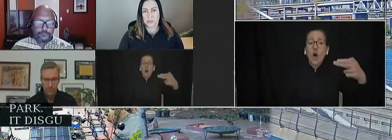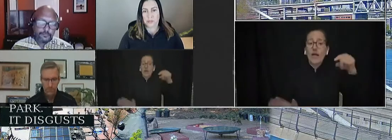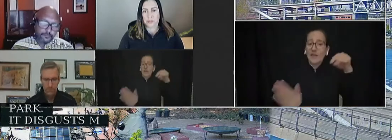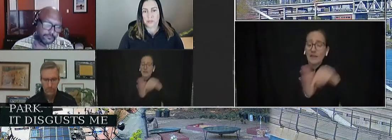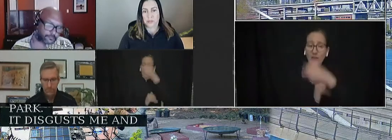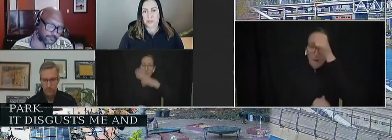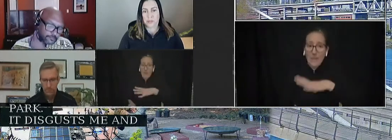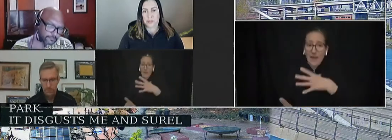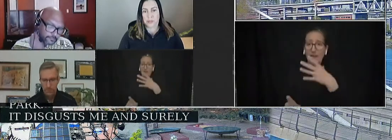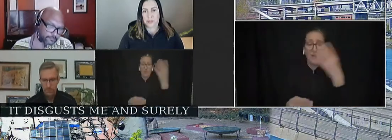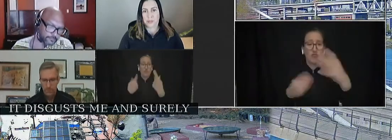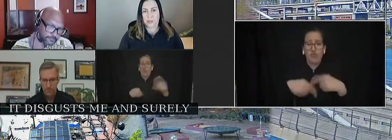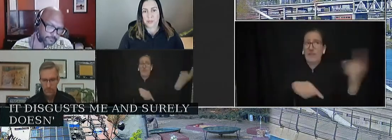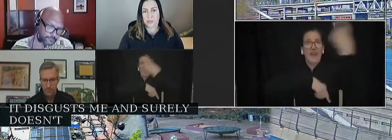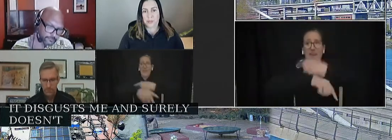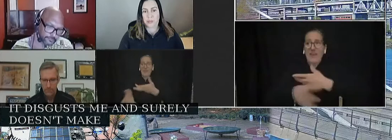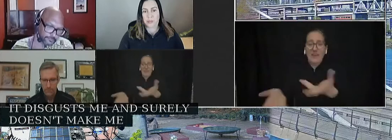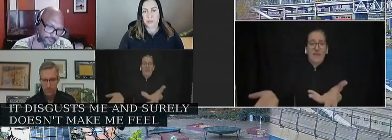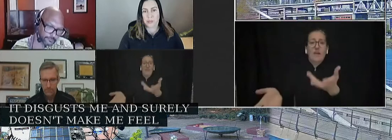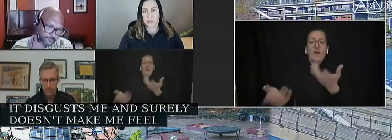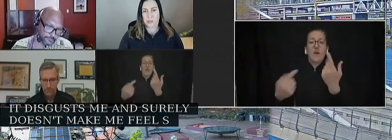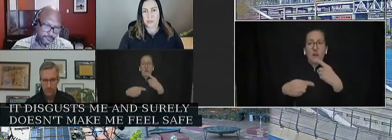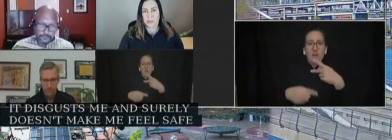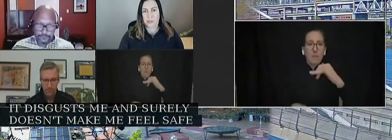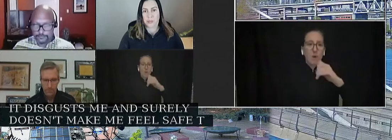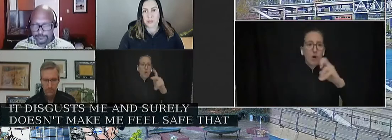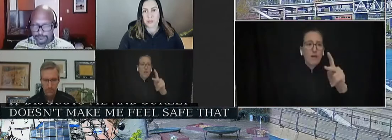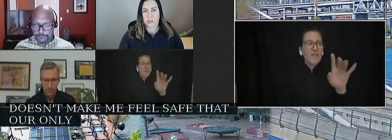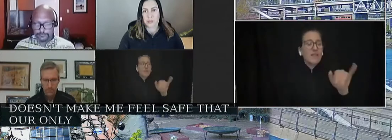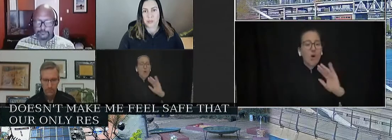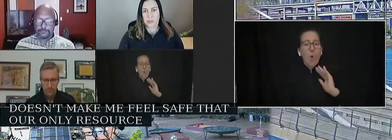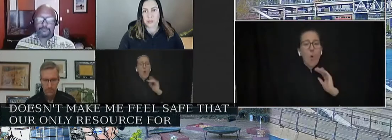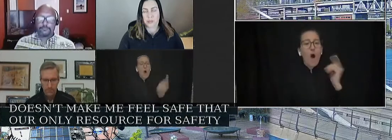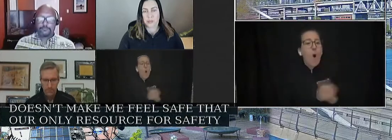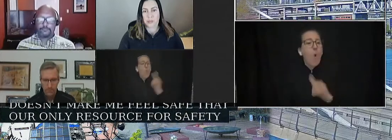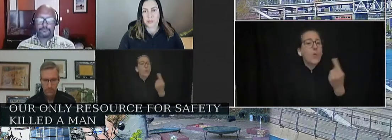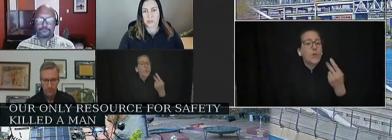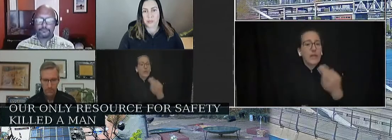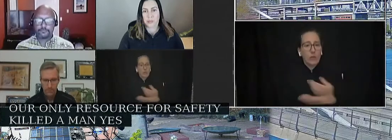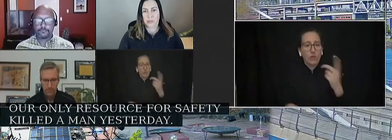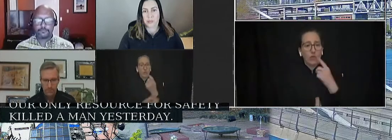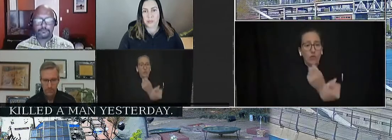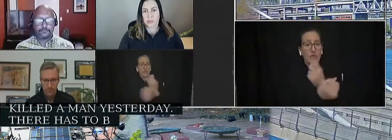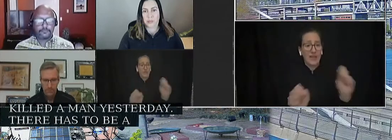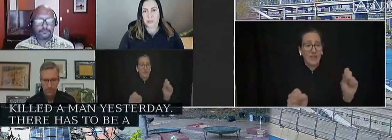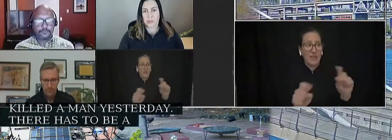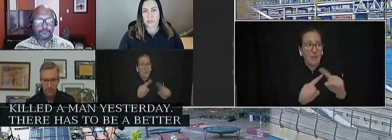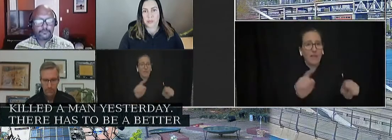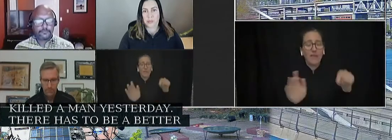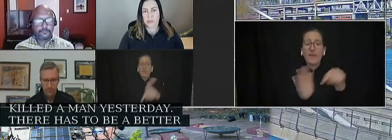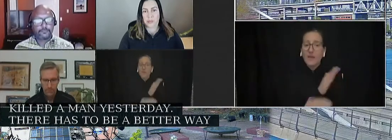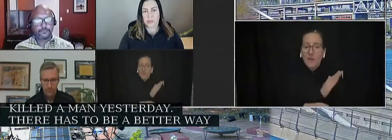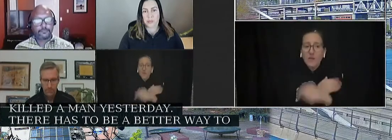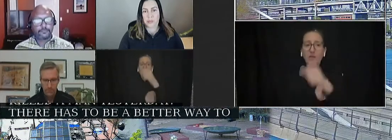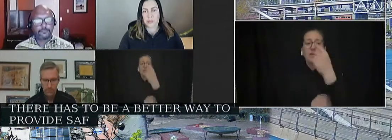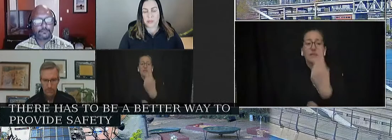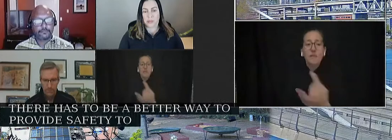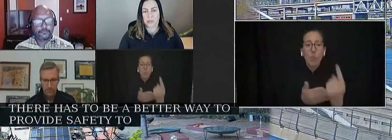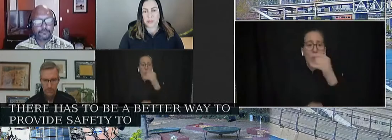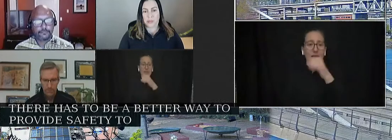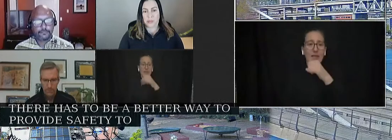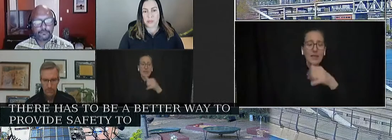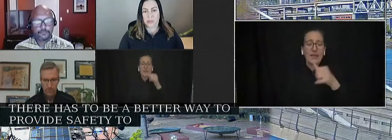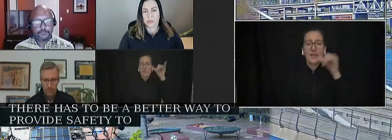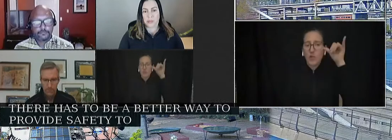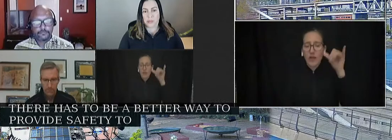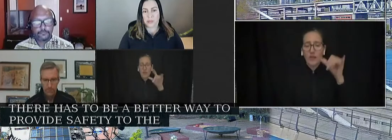safe that our only resource for safety just killed a man yesterday. There has to be a better way to provide safety to the citizens of Portland. When I think